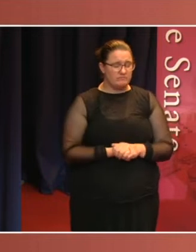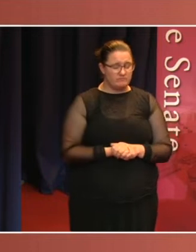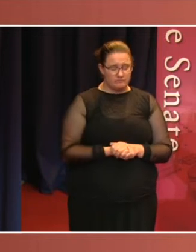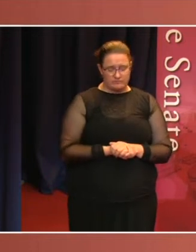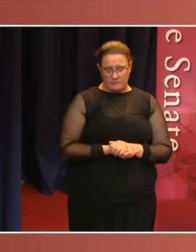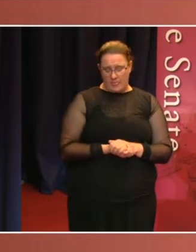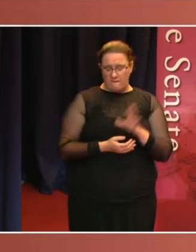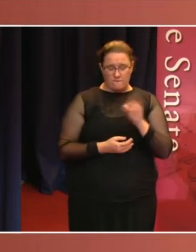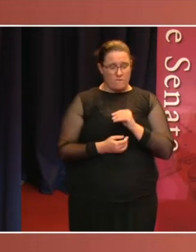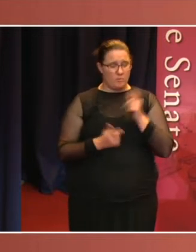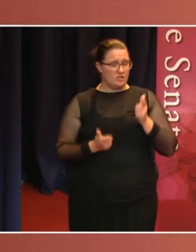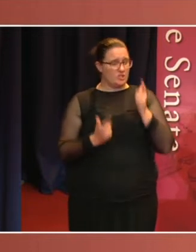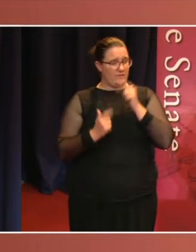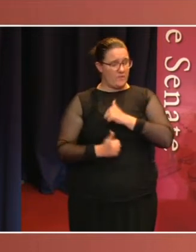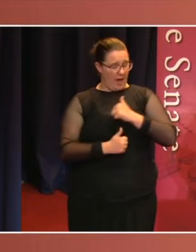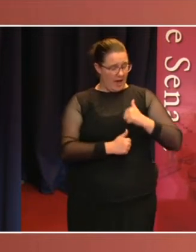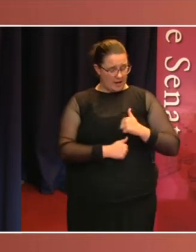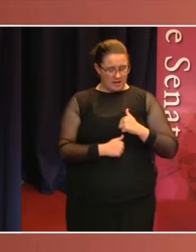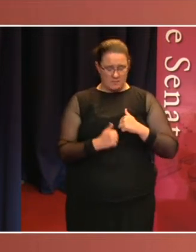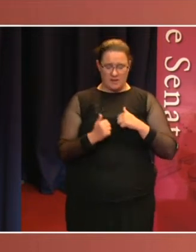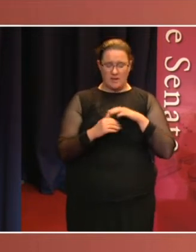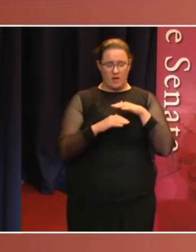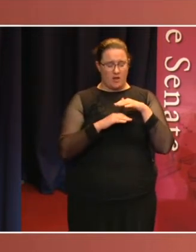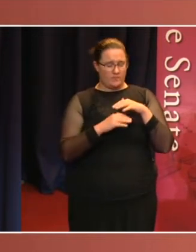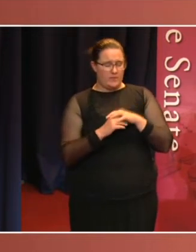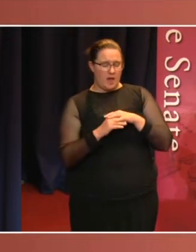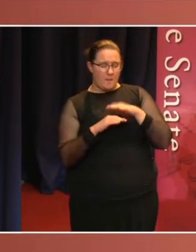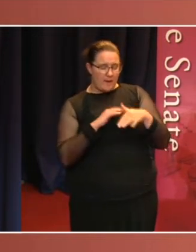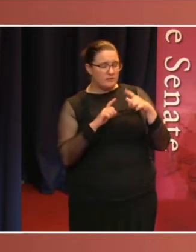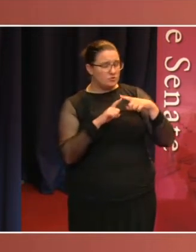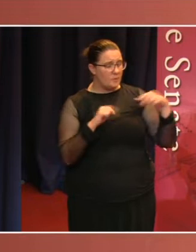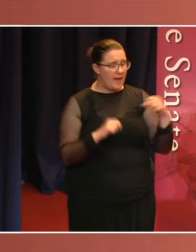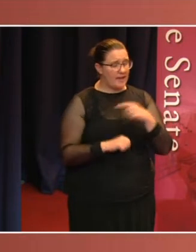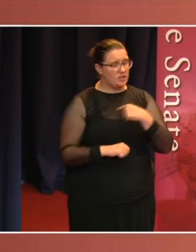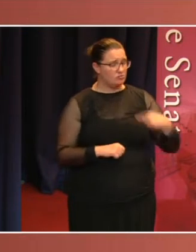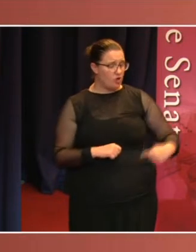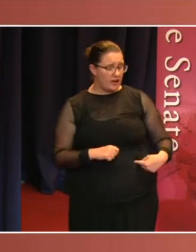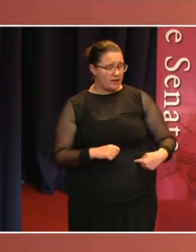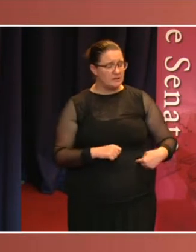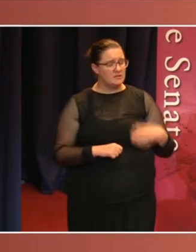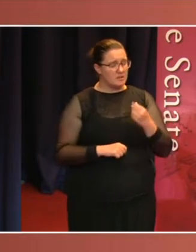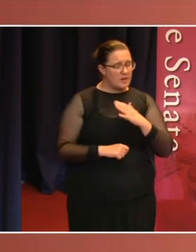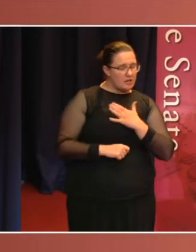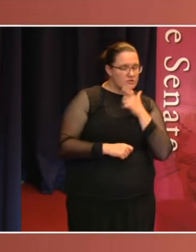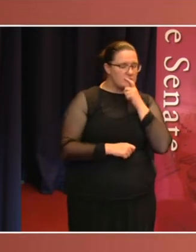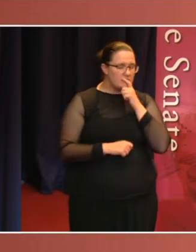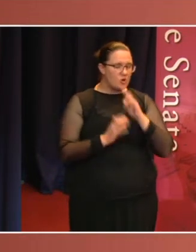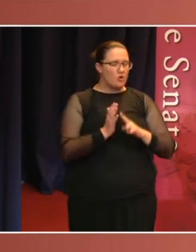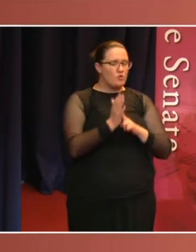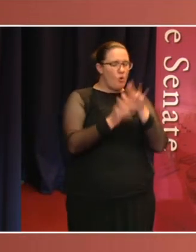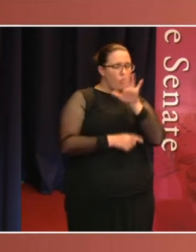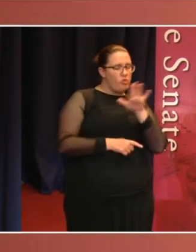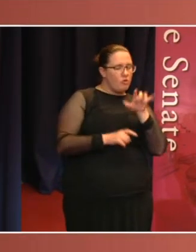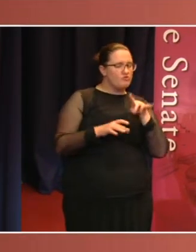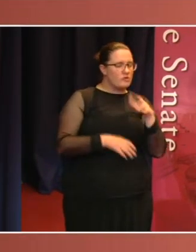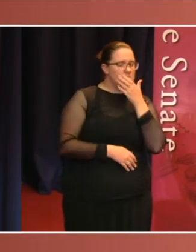Army, that Japan and China were casting longing eyes upon the northern portions of Australia. Times may